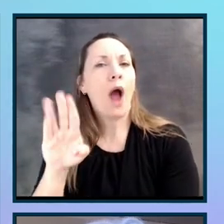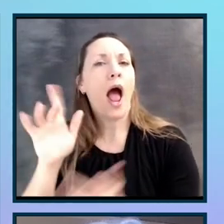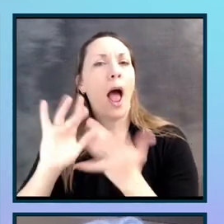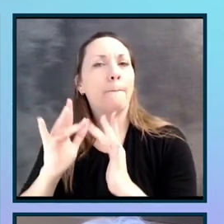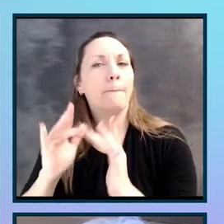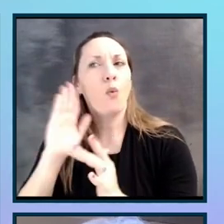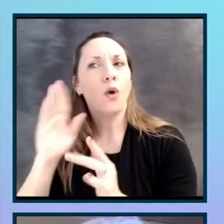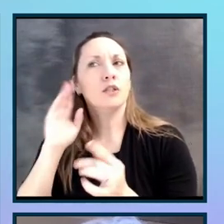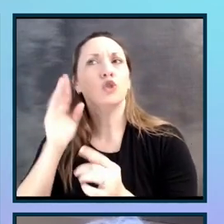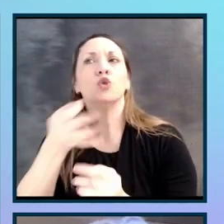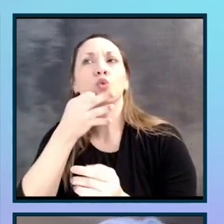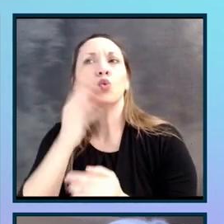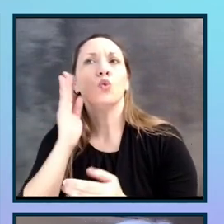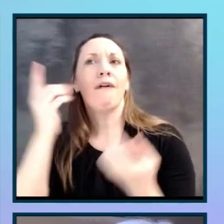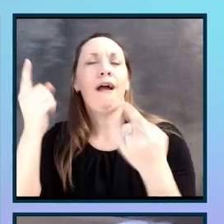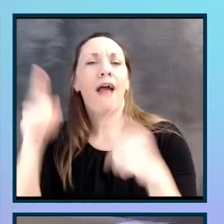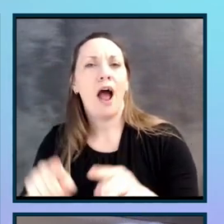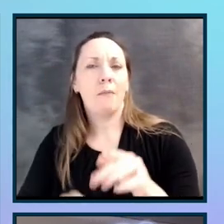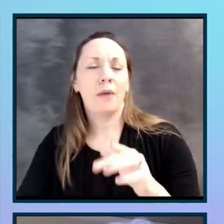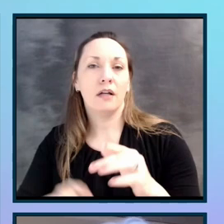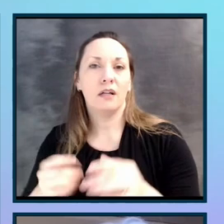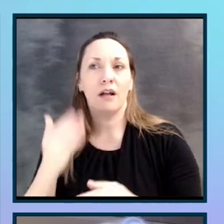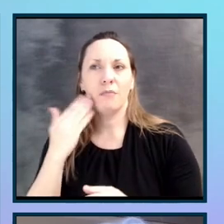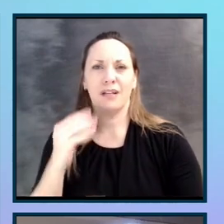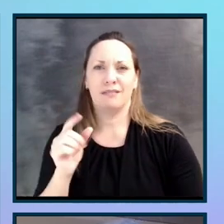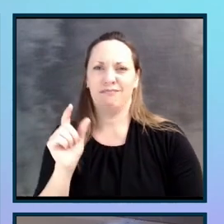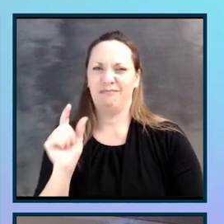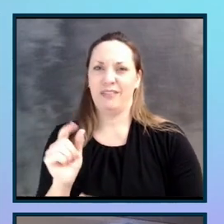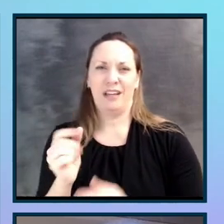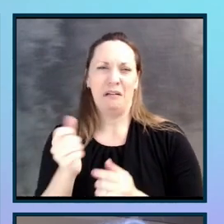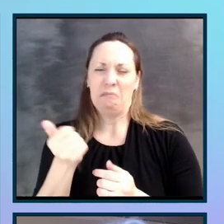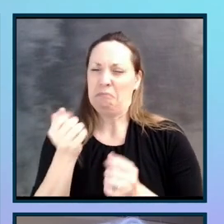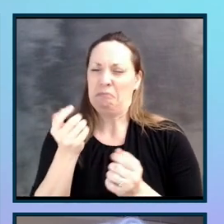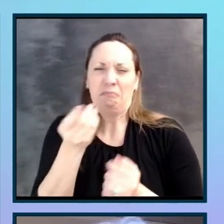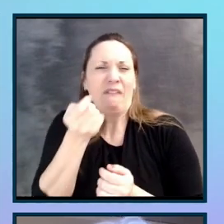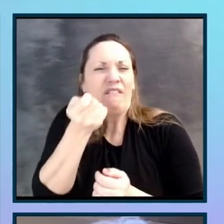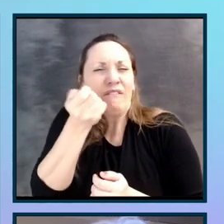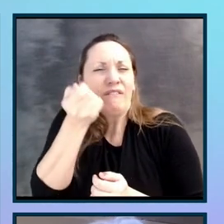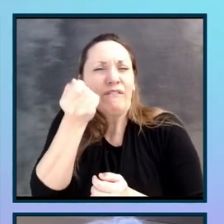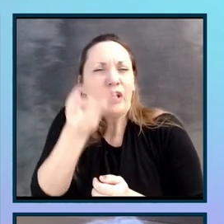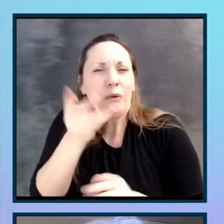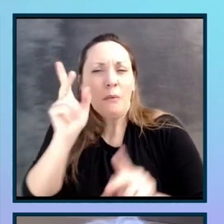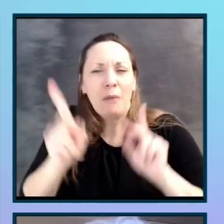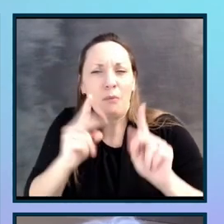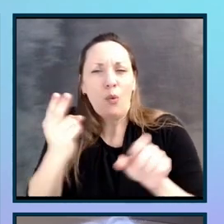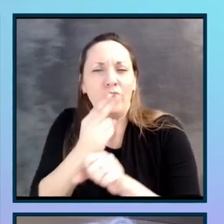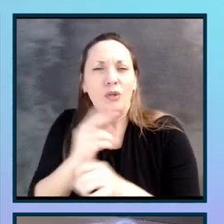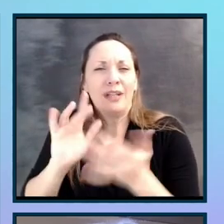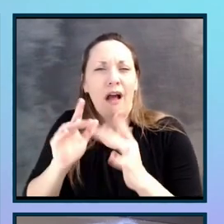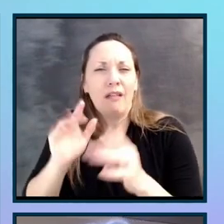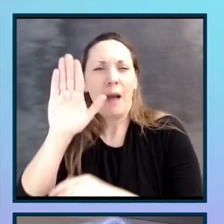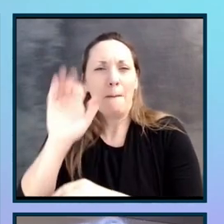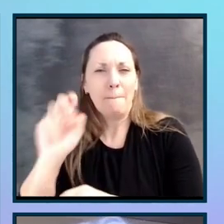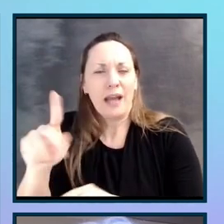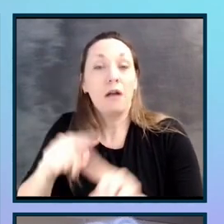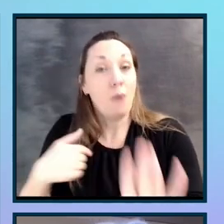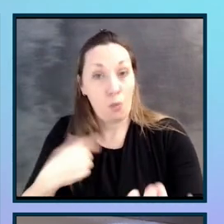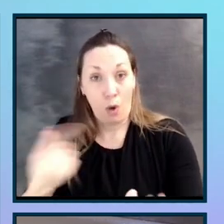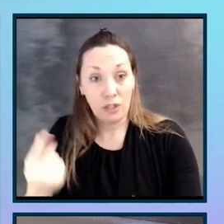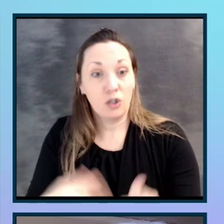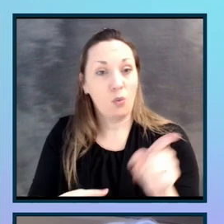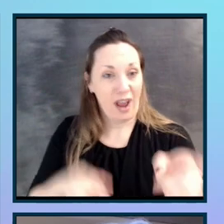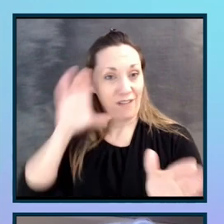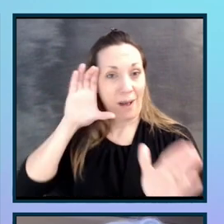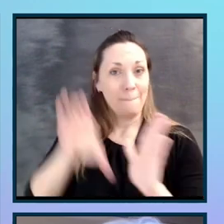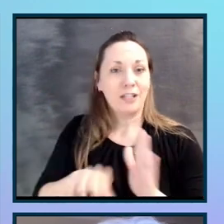had started, but then it was going to be big. Tiny number of people were using online banking at the time. But we went to Bank America. I have a picture up